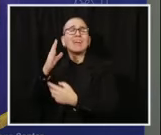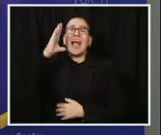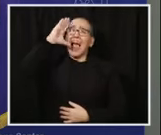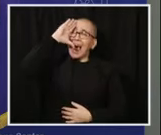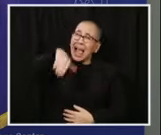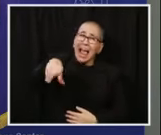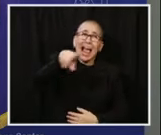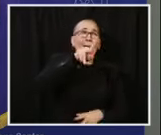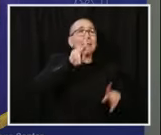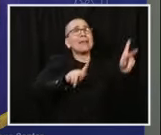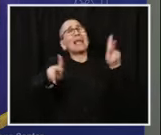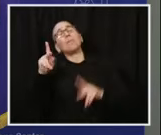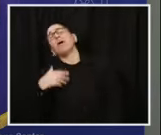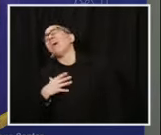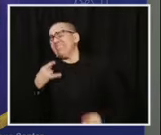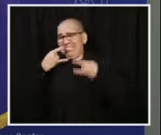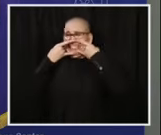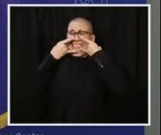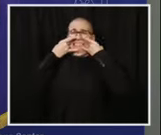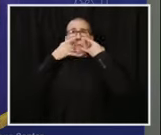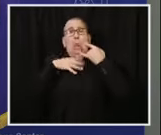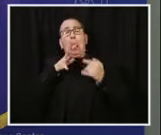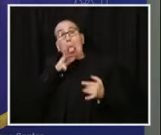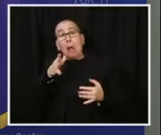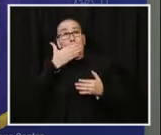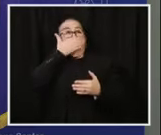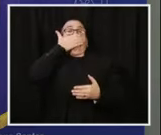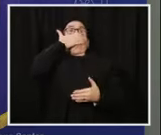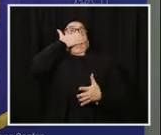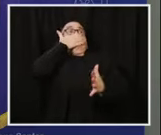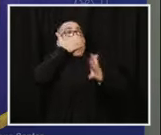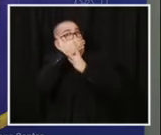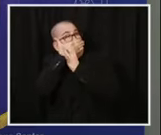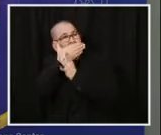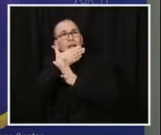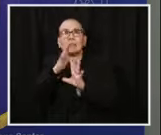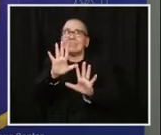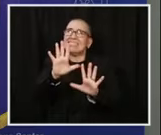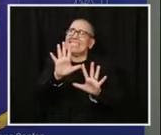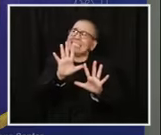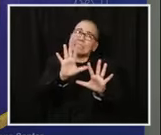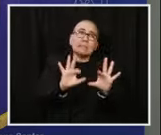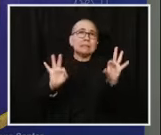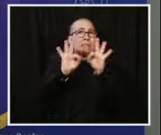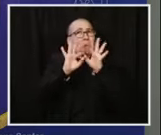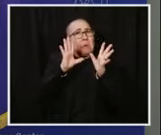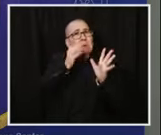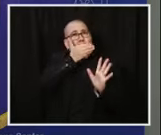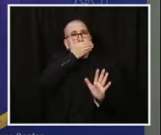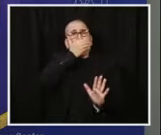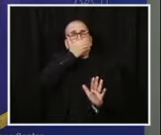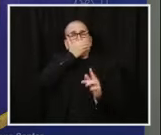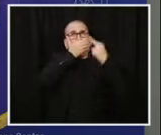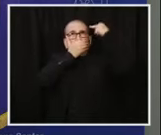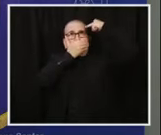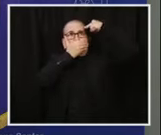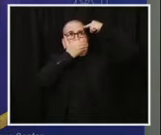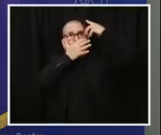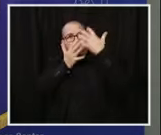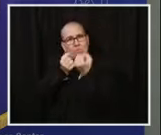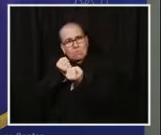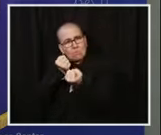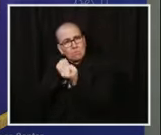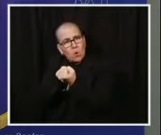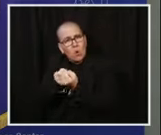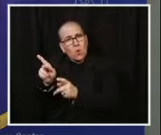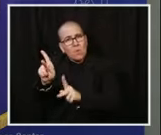or me. For the sake of our residents and families, please do your part. I want our facilities residents to be able to